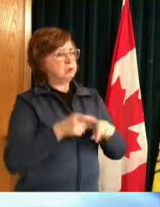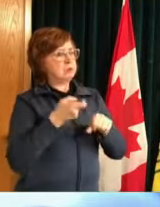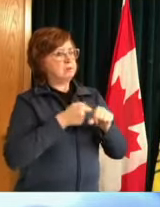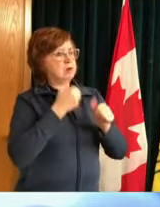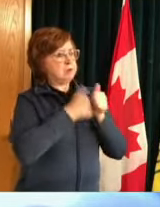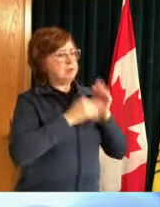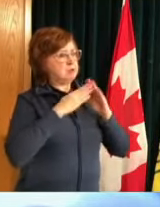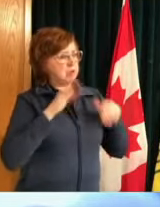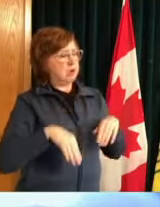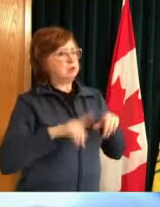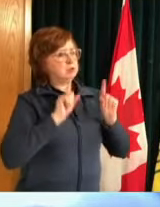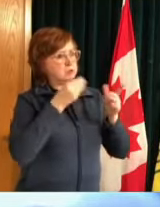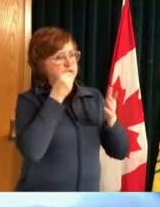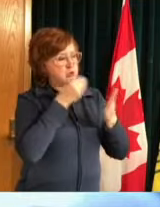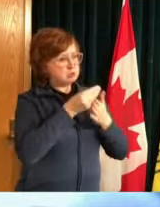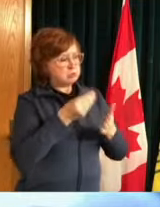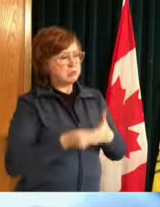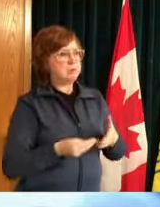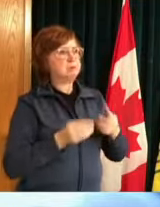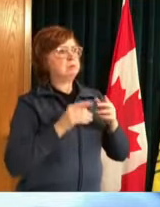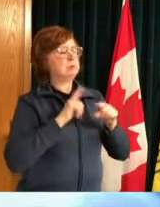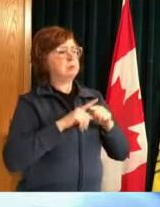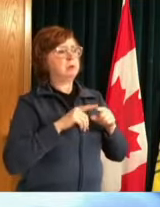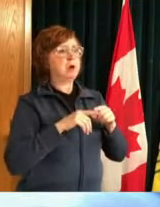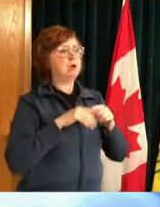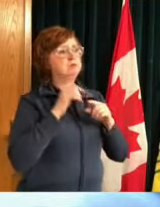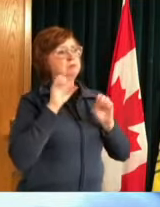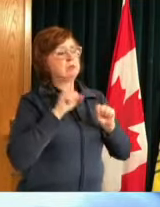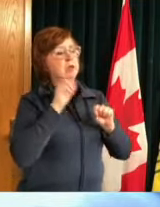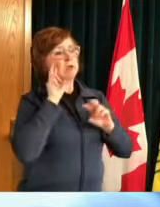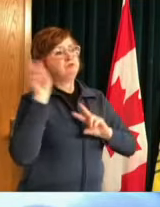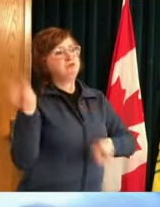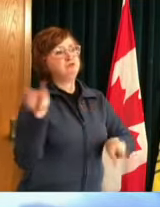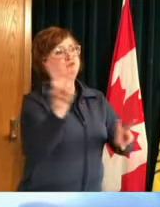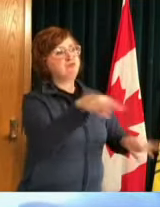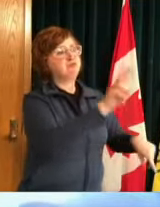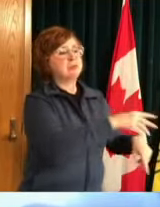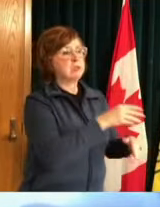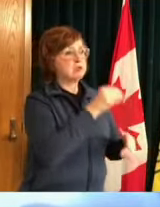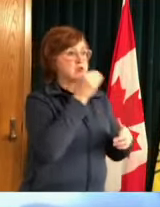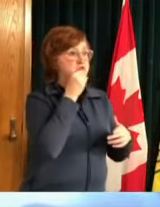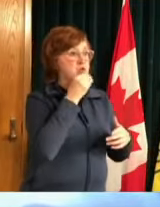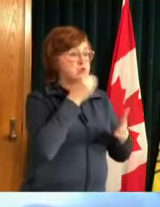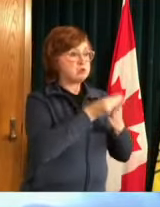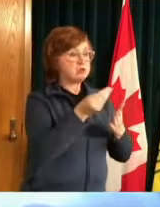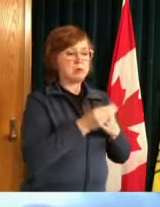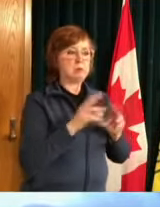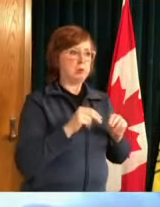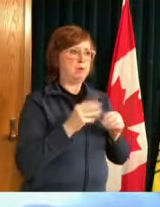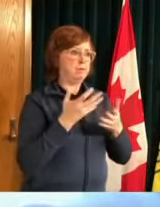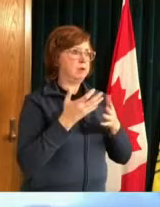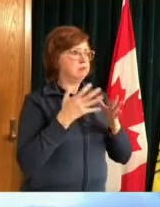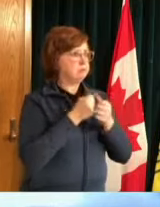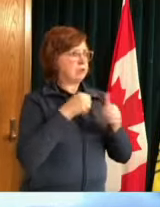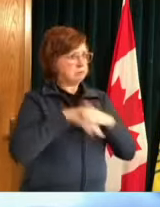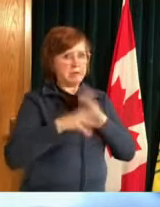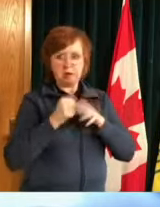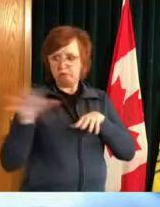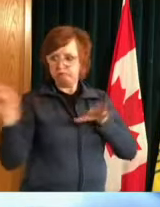mask and maintaining that physical distance all these measures are going to be critical so you know regina is